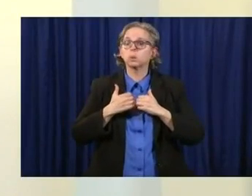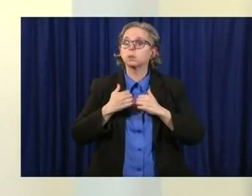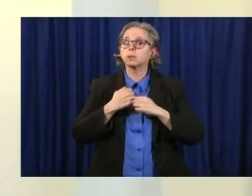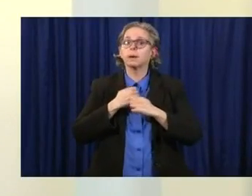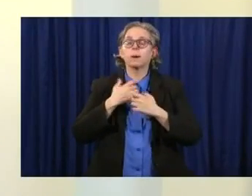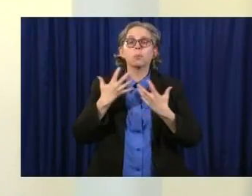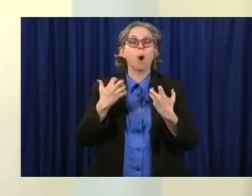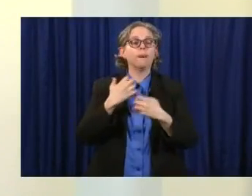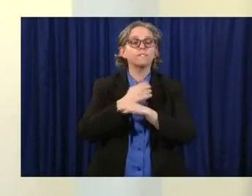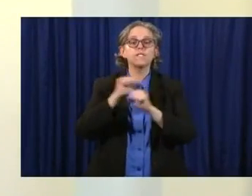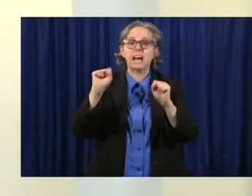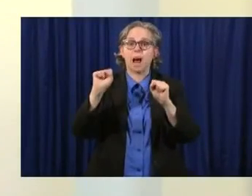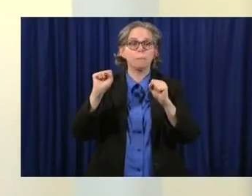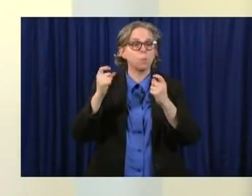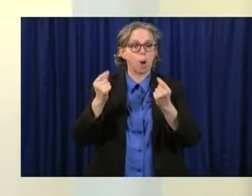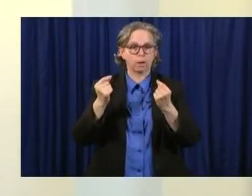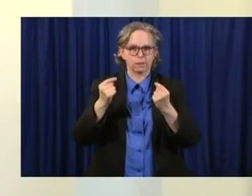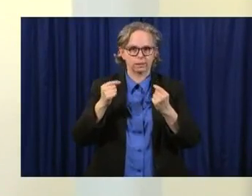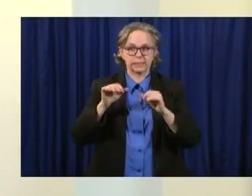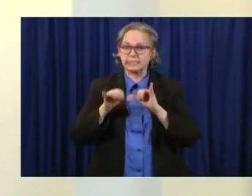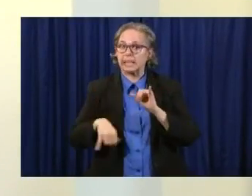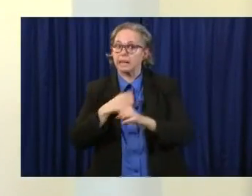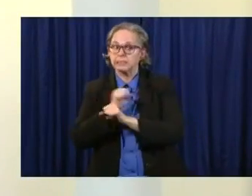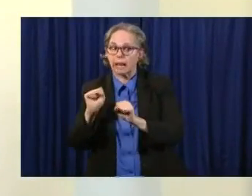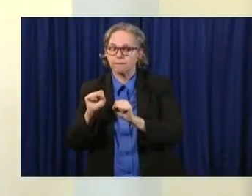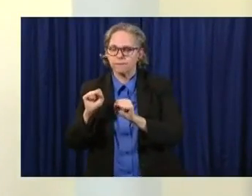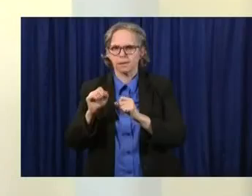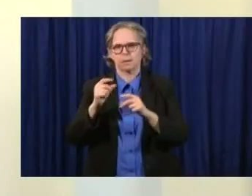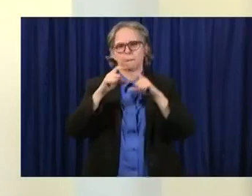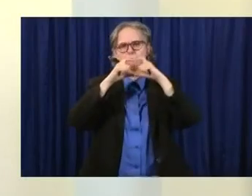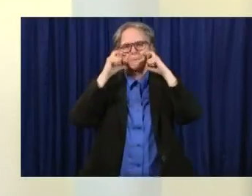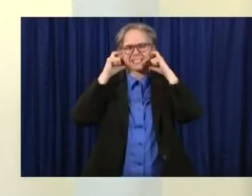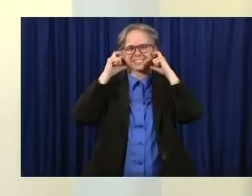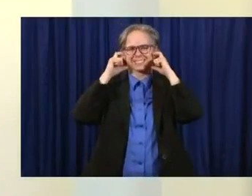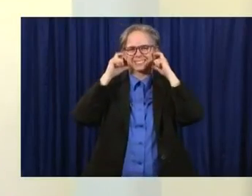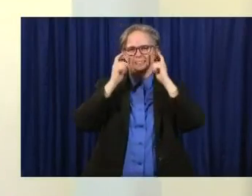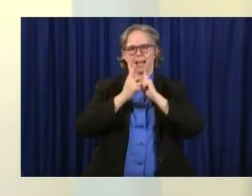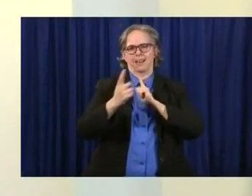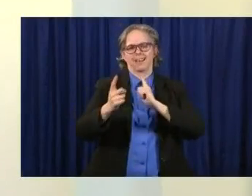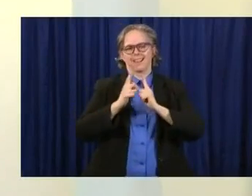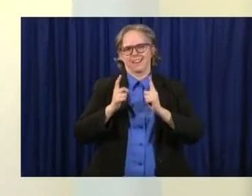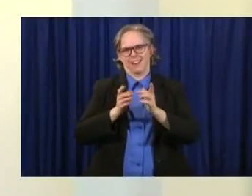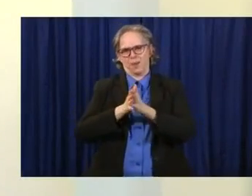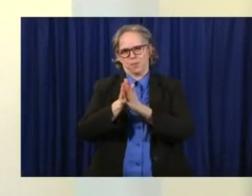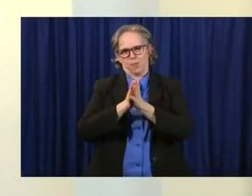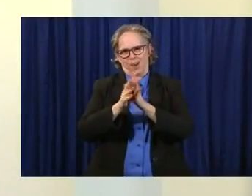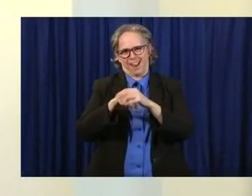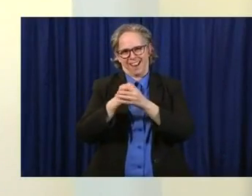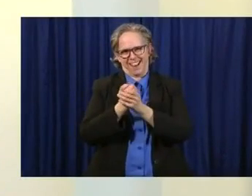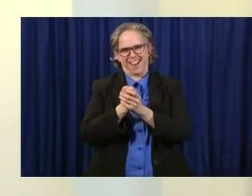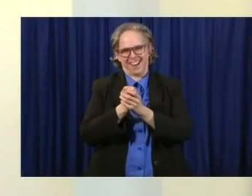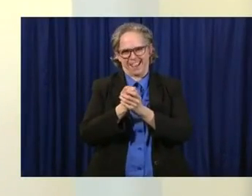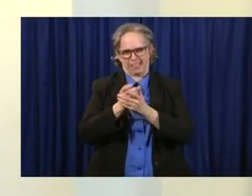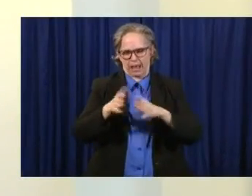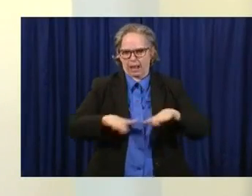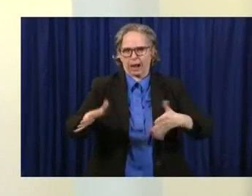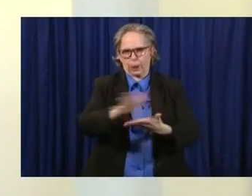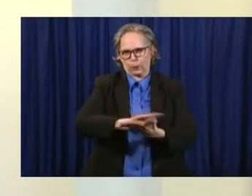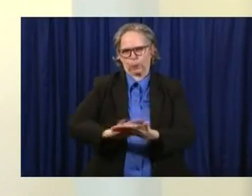other safe. So, folks, this is going to take coming down the mountain is a lot harder than going up it.